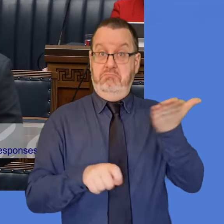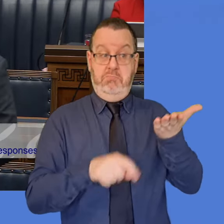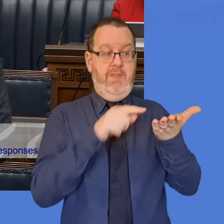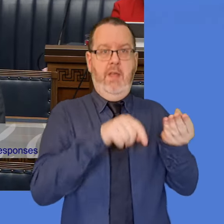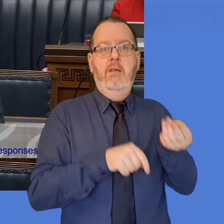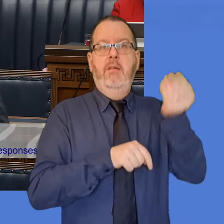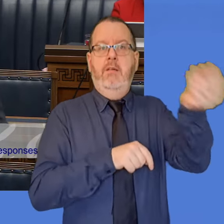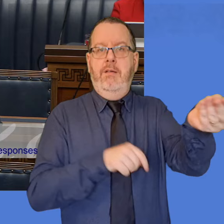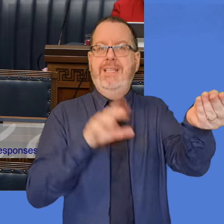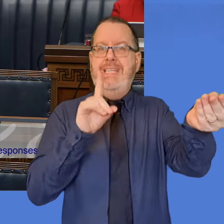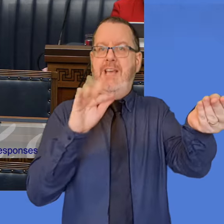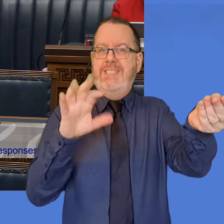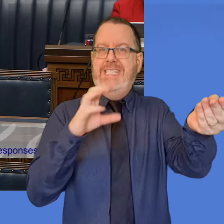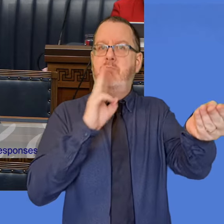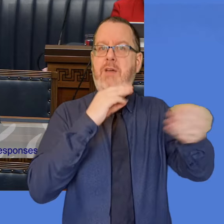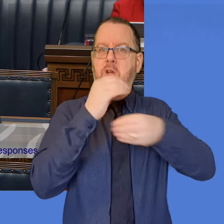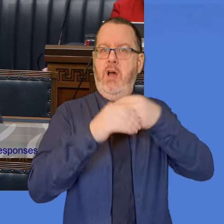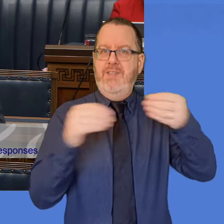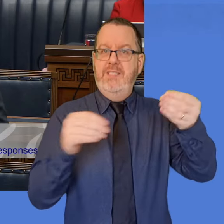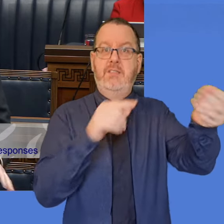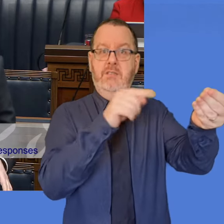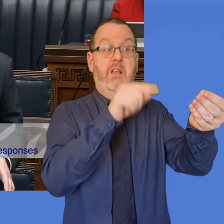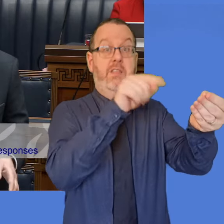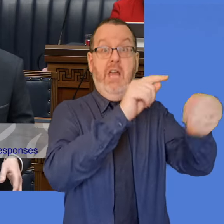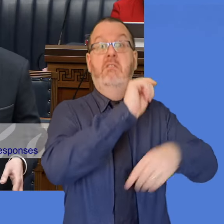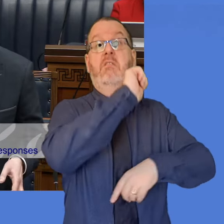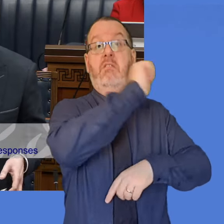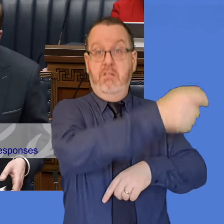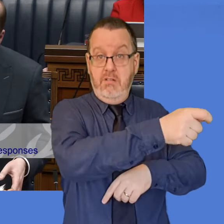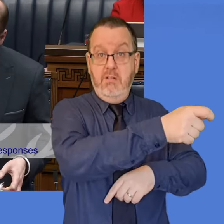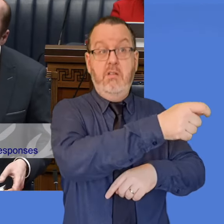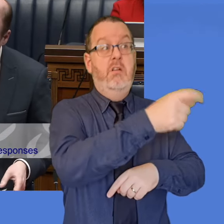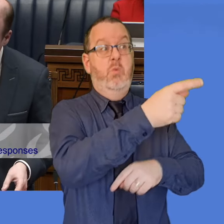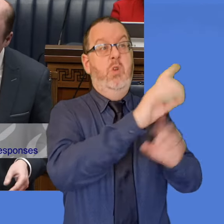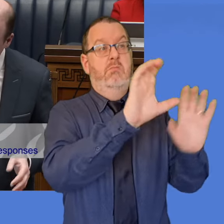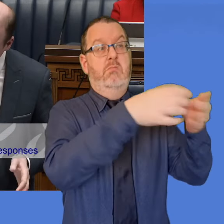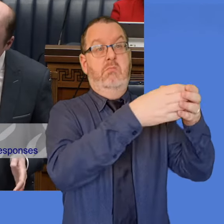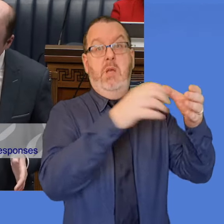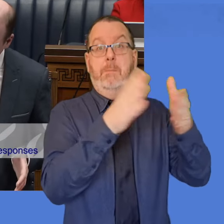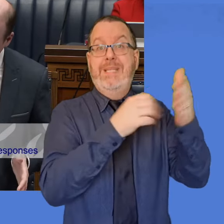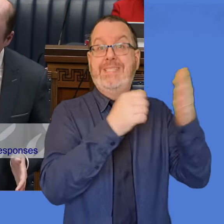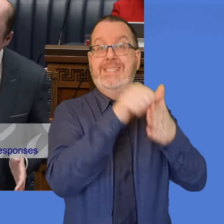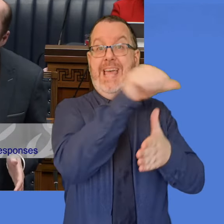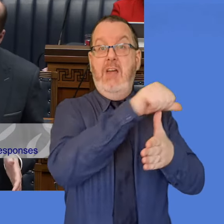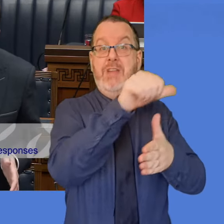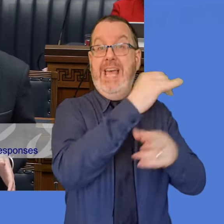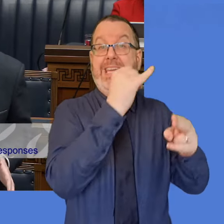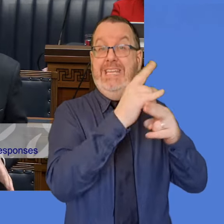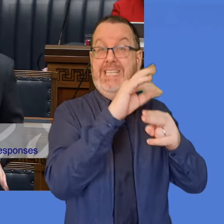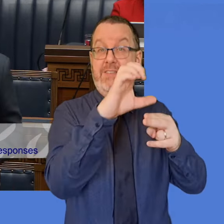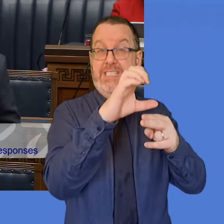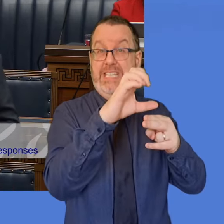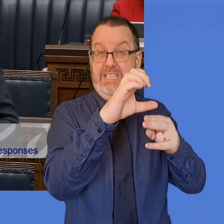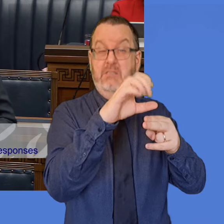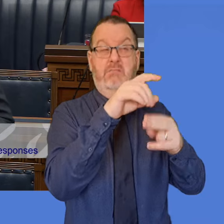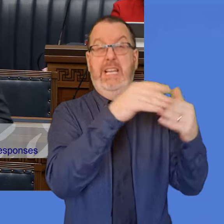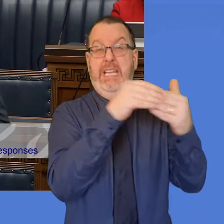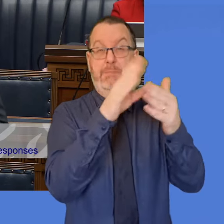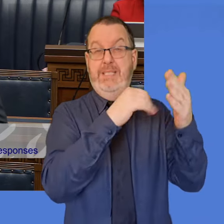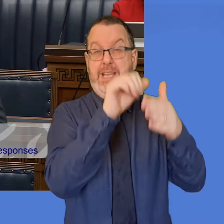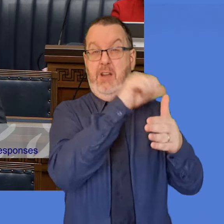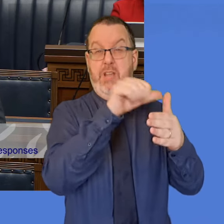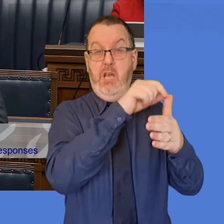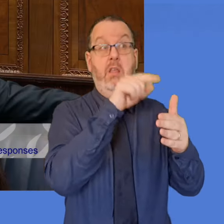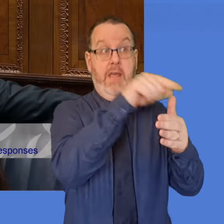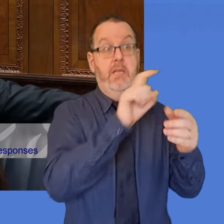question and sends it to the DFC Private Office that commissions a lead business area within DFC. The lead business area